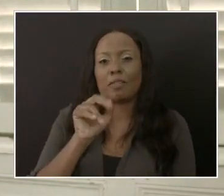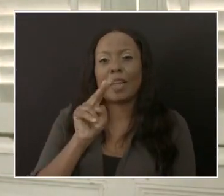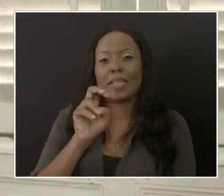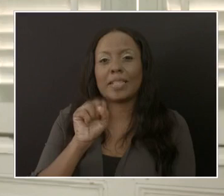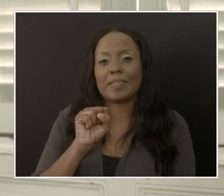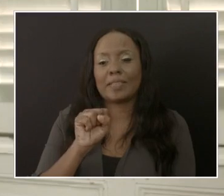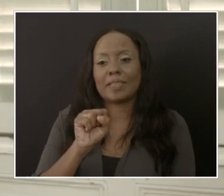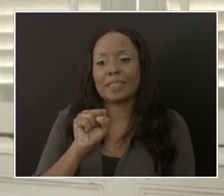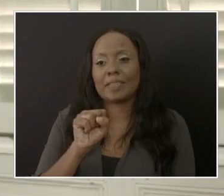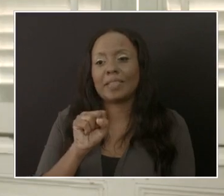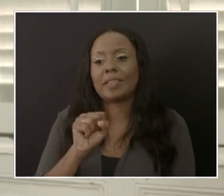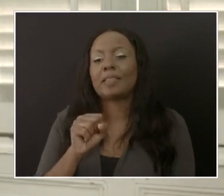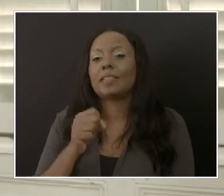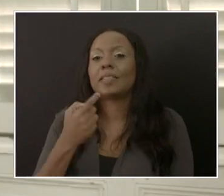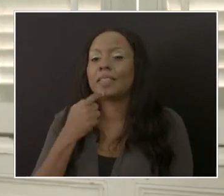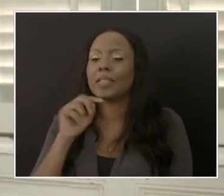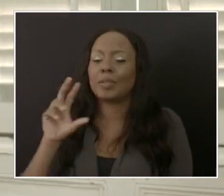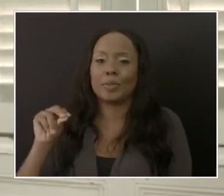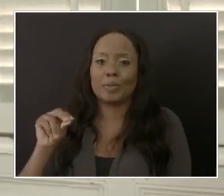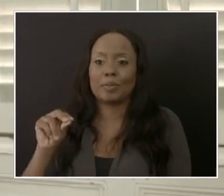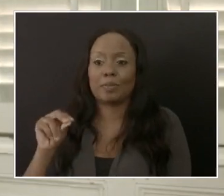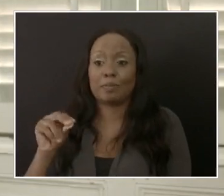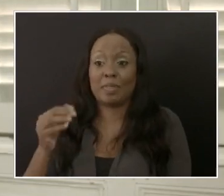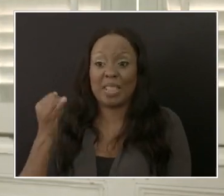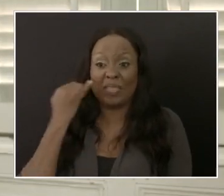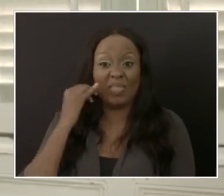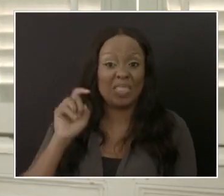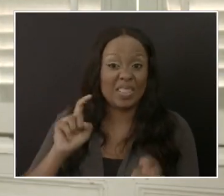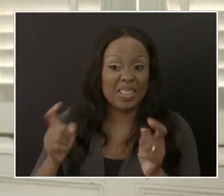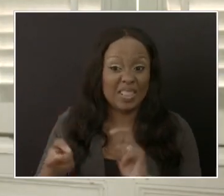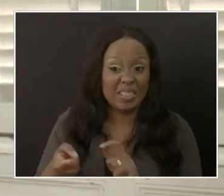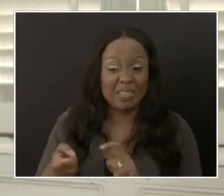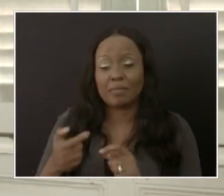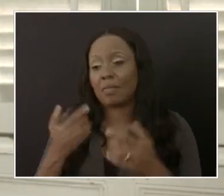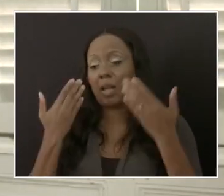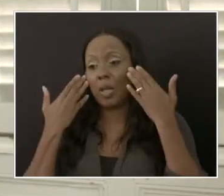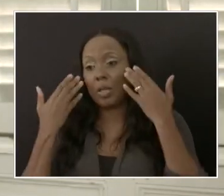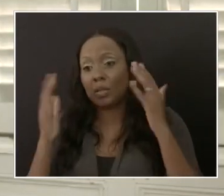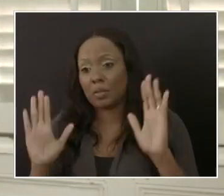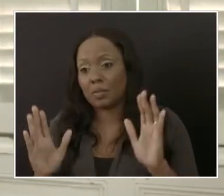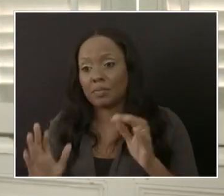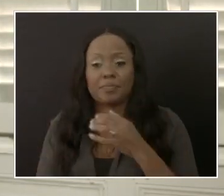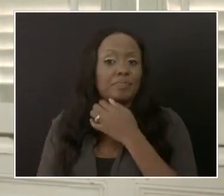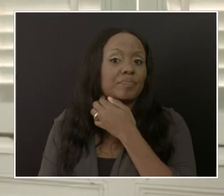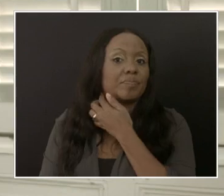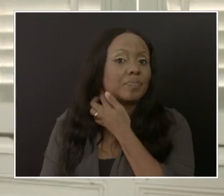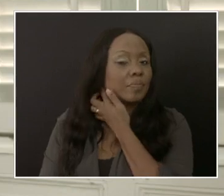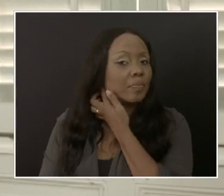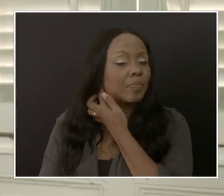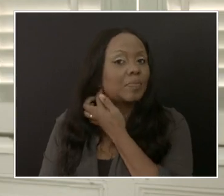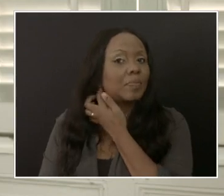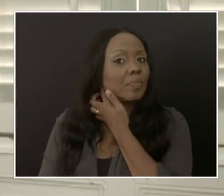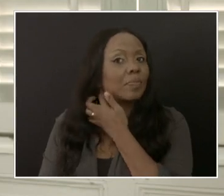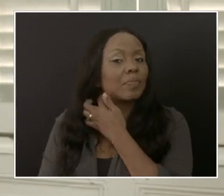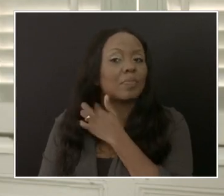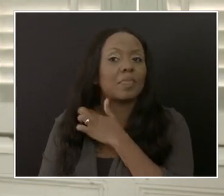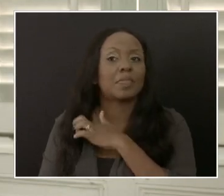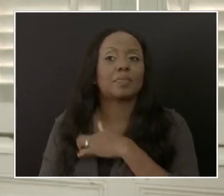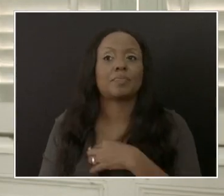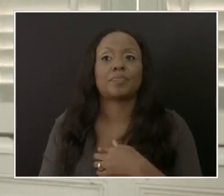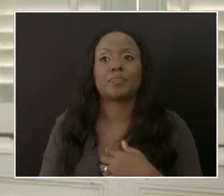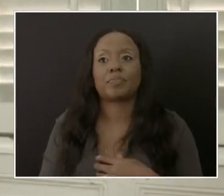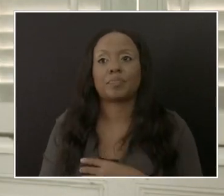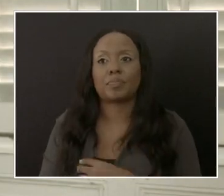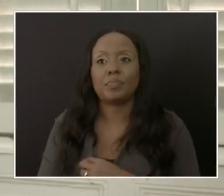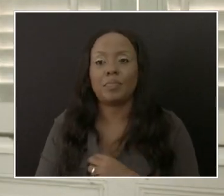will that change? I do not know. Um, as I said before, it is, it is, there are a number of things that